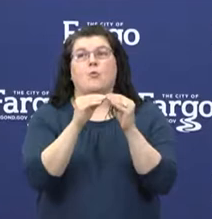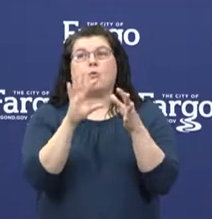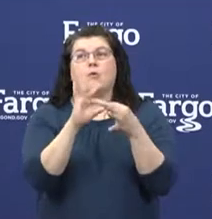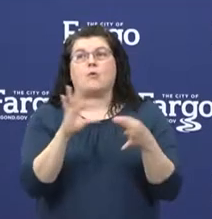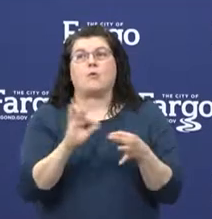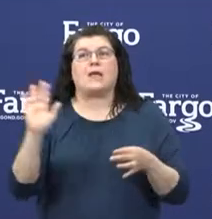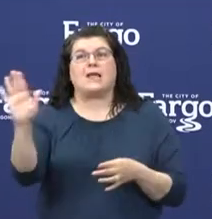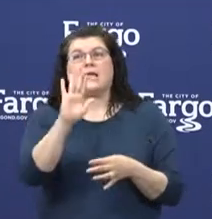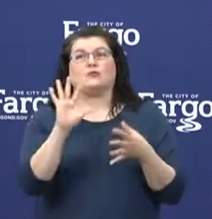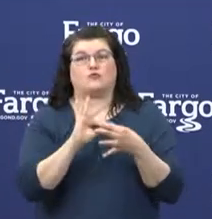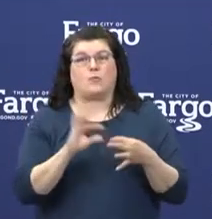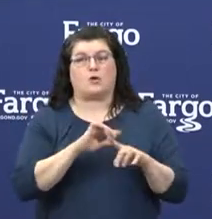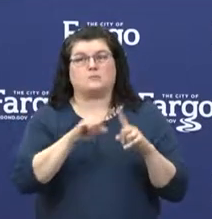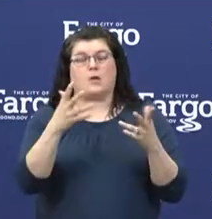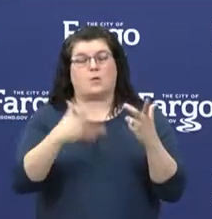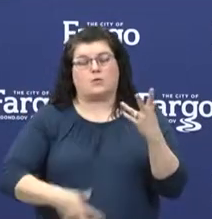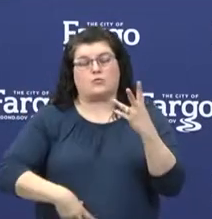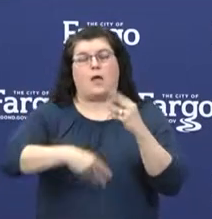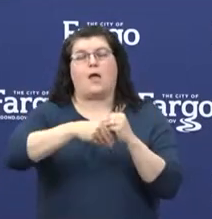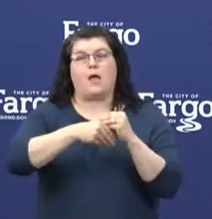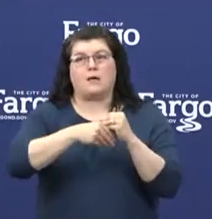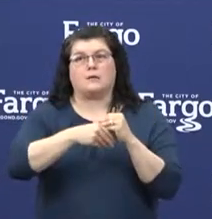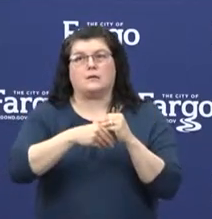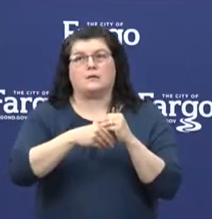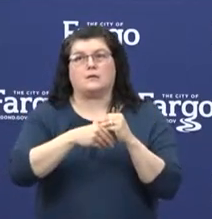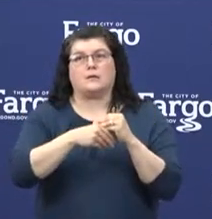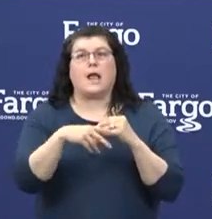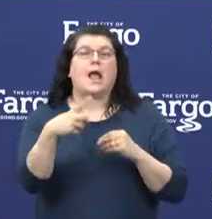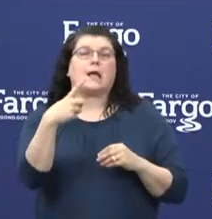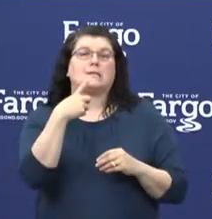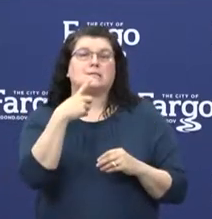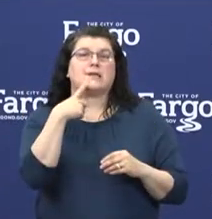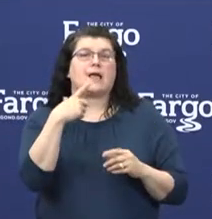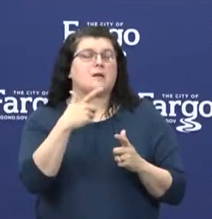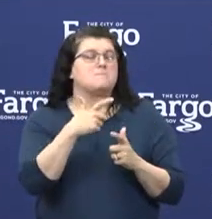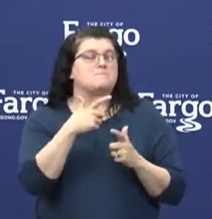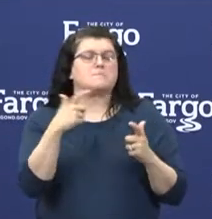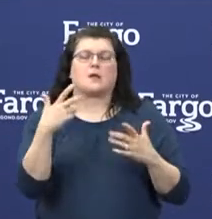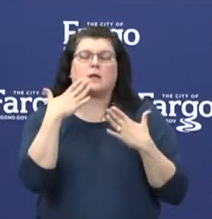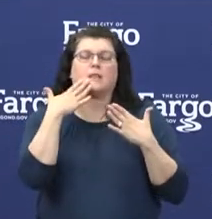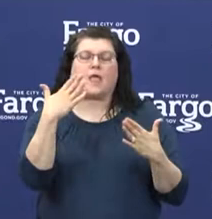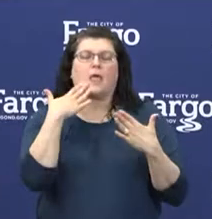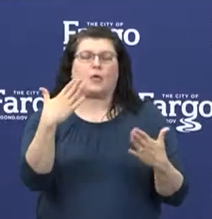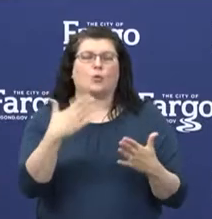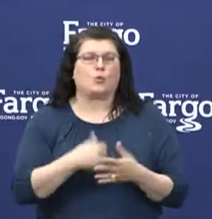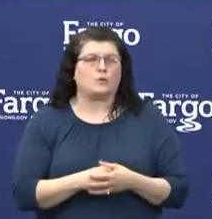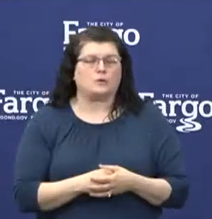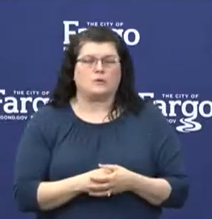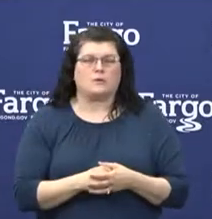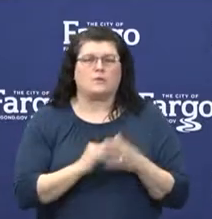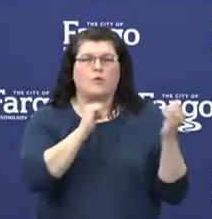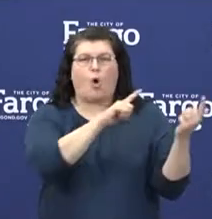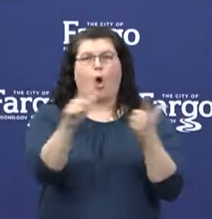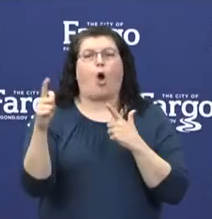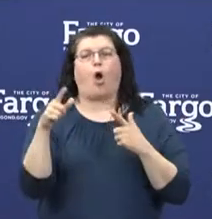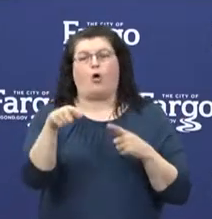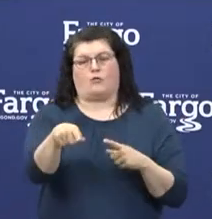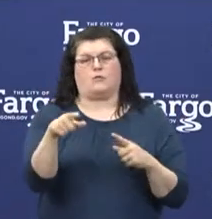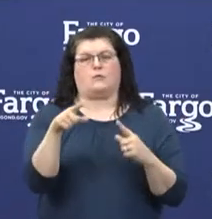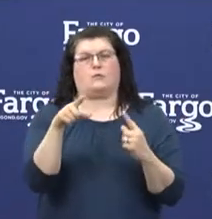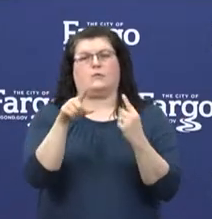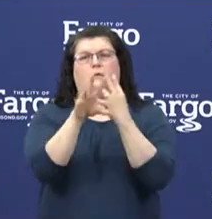But I, too, would like to close to say a big thank you to all of you sitting on this call.